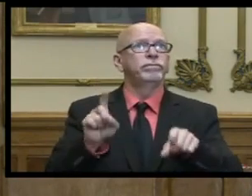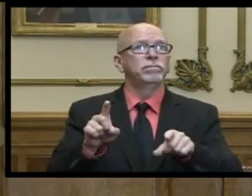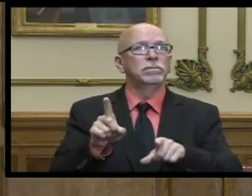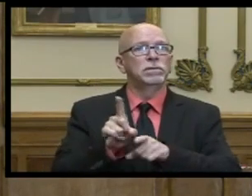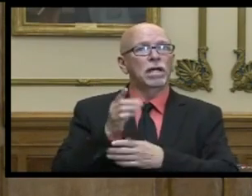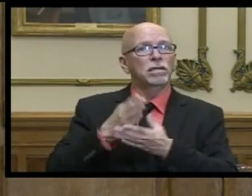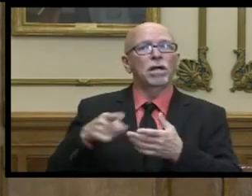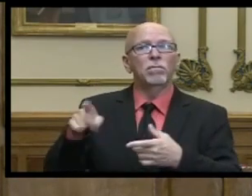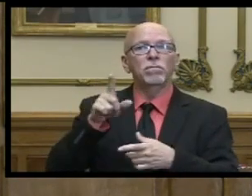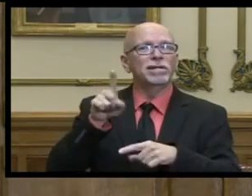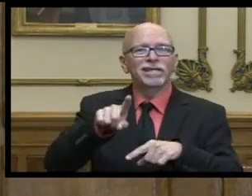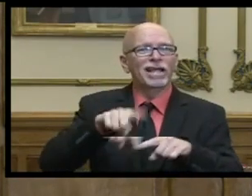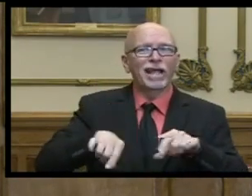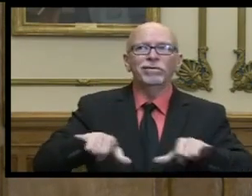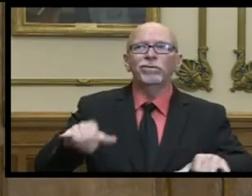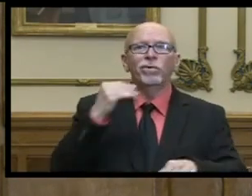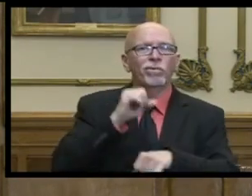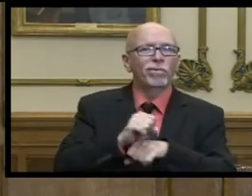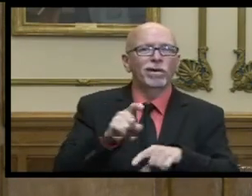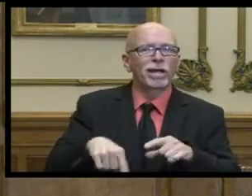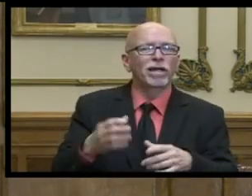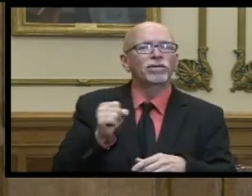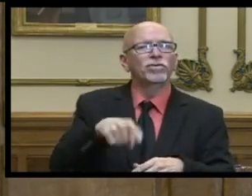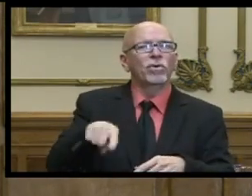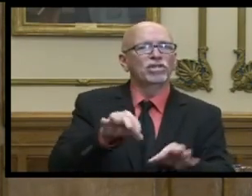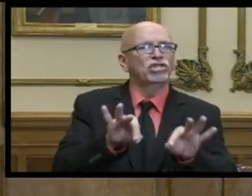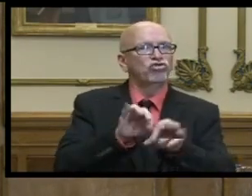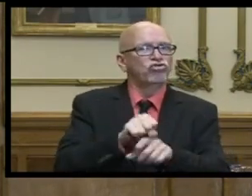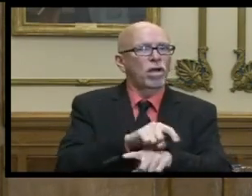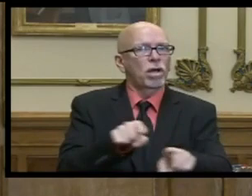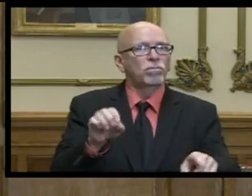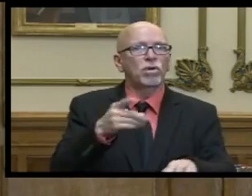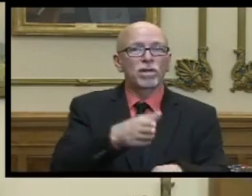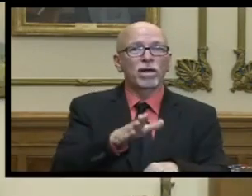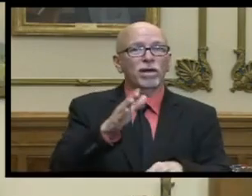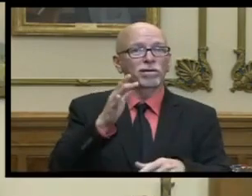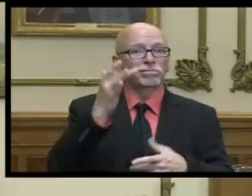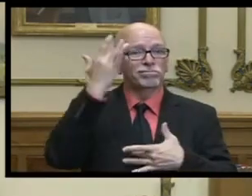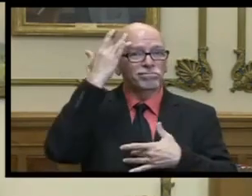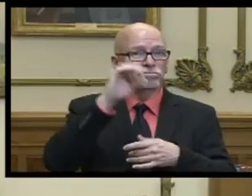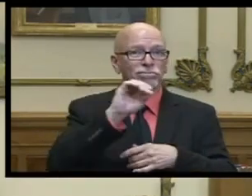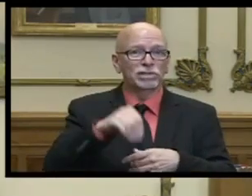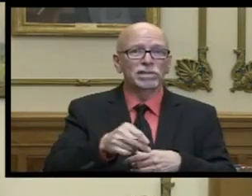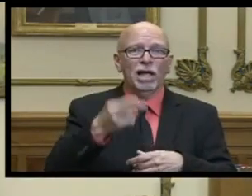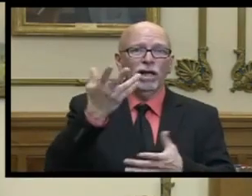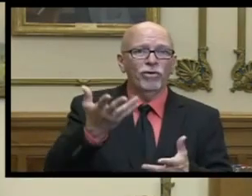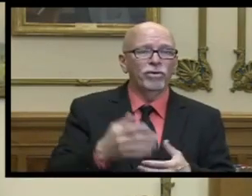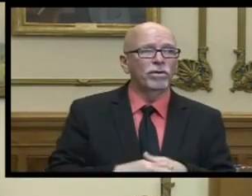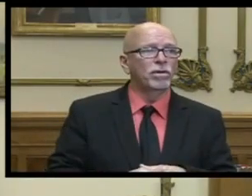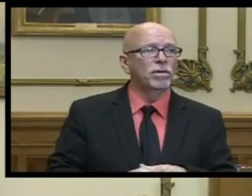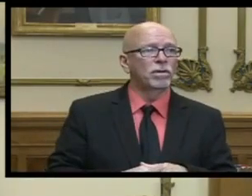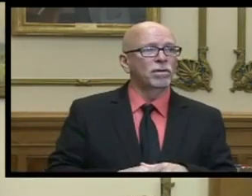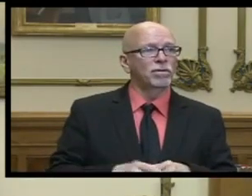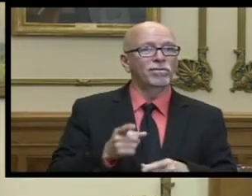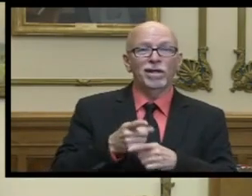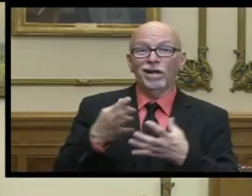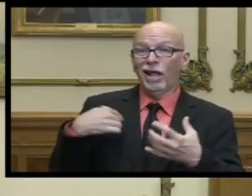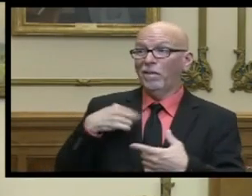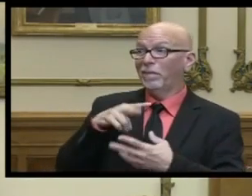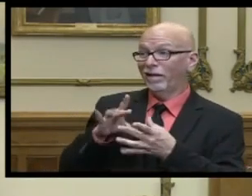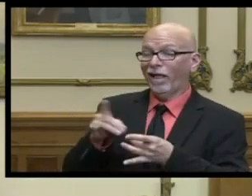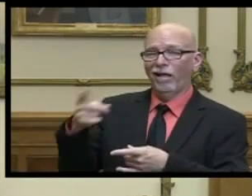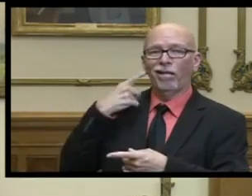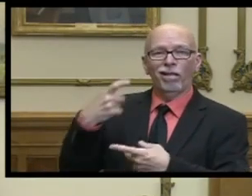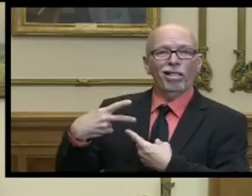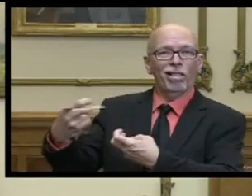individuals and cannot work remotely from home so consequently infection rates are higher near i'll let you add in you took a lot of what i was going to